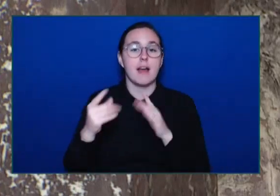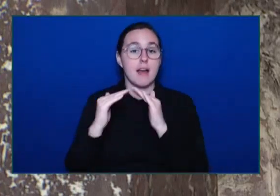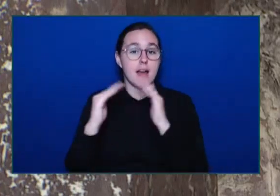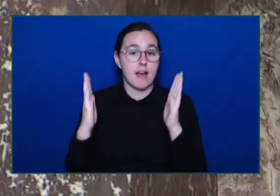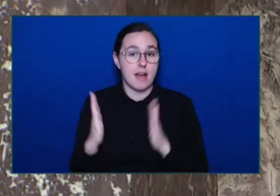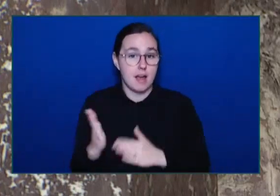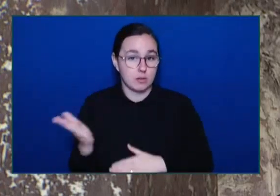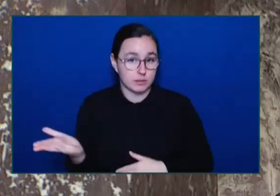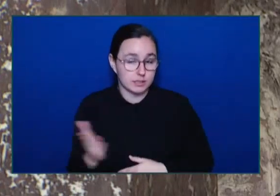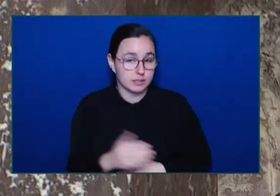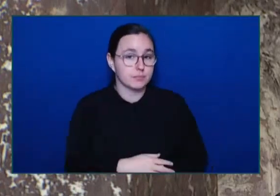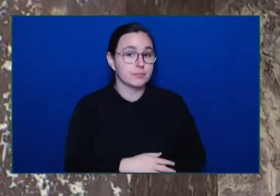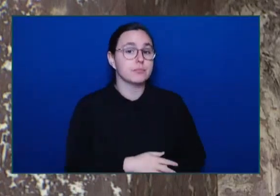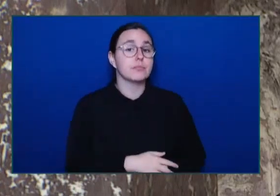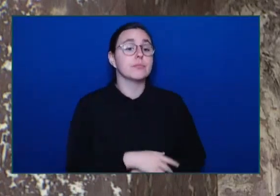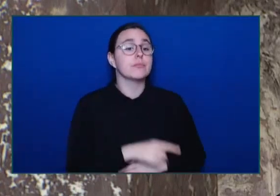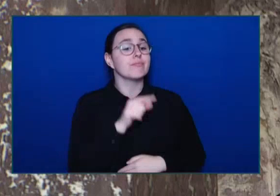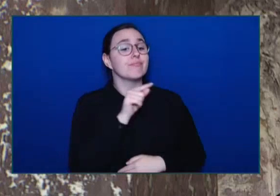event